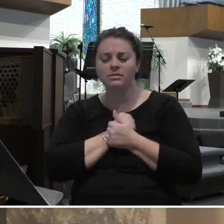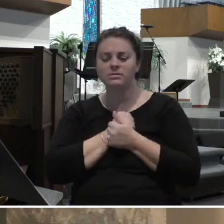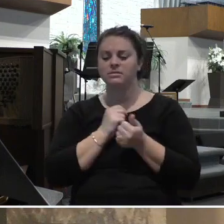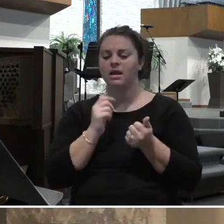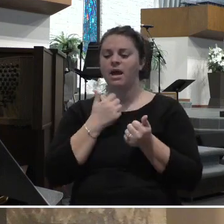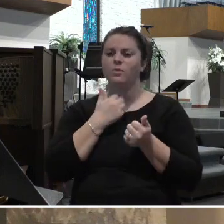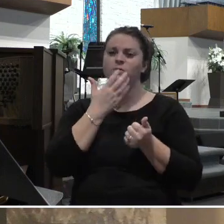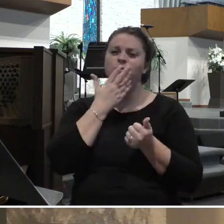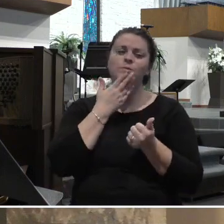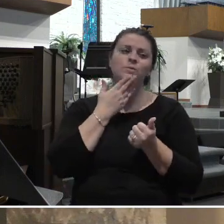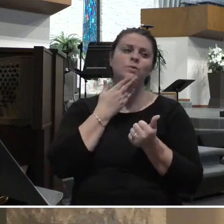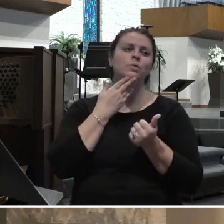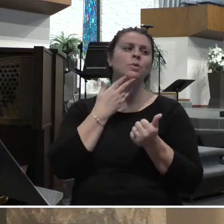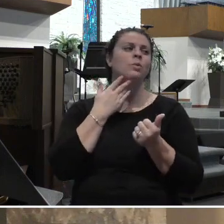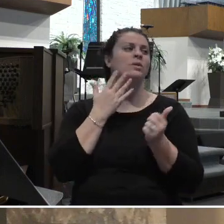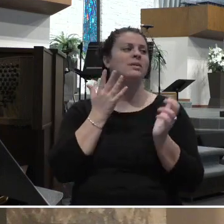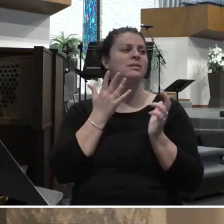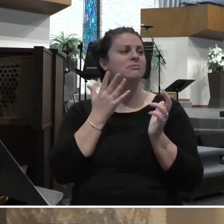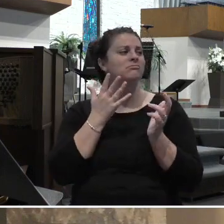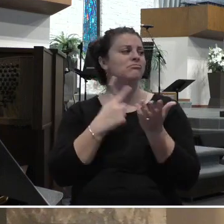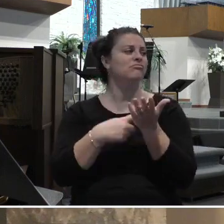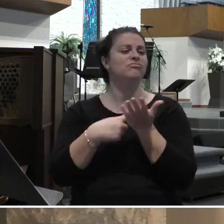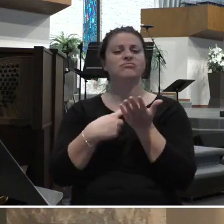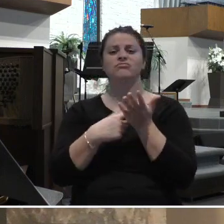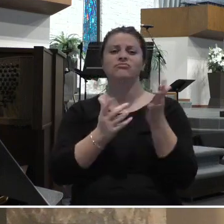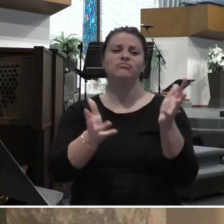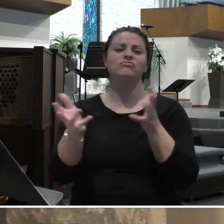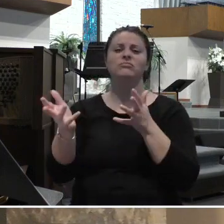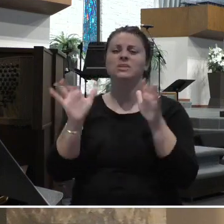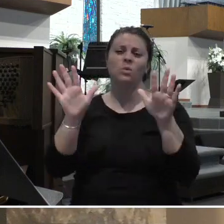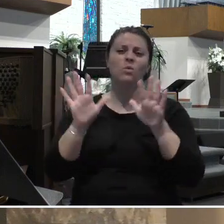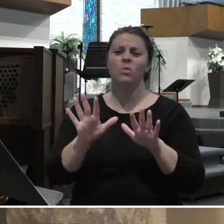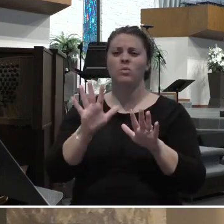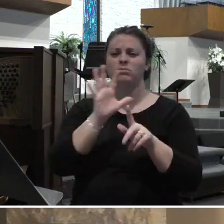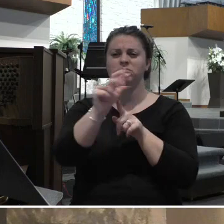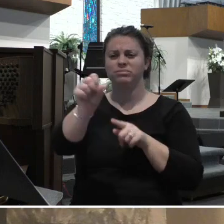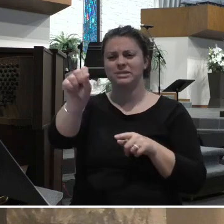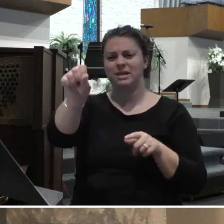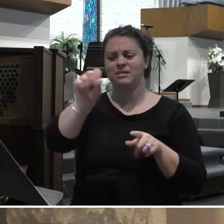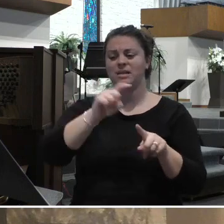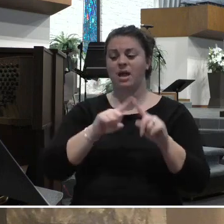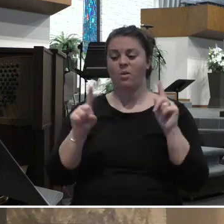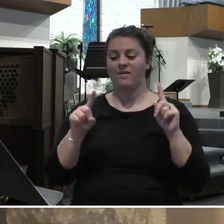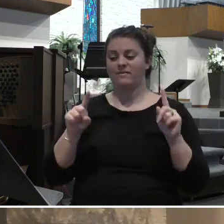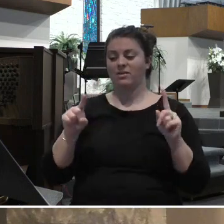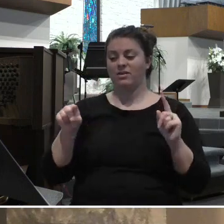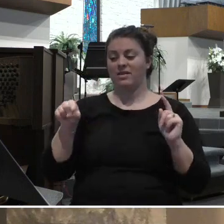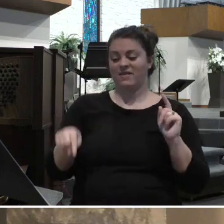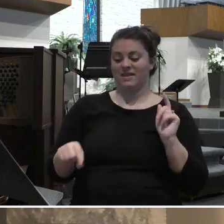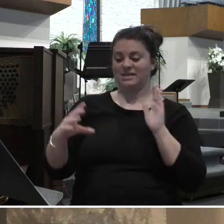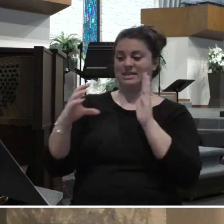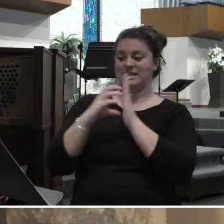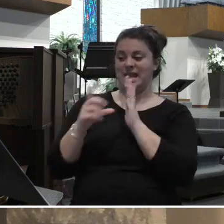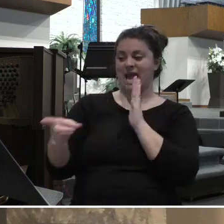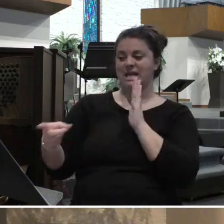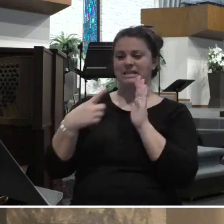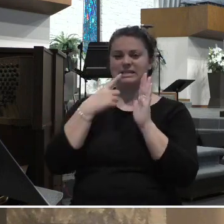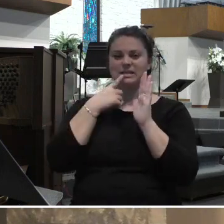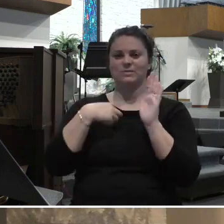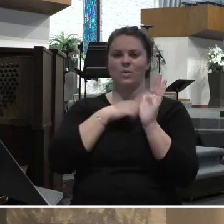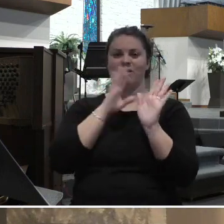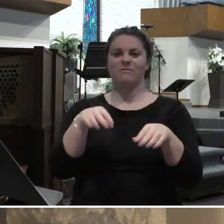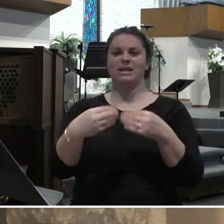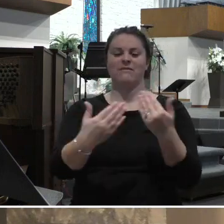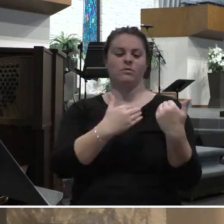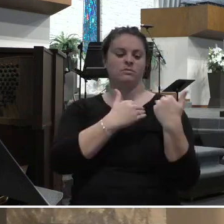sweet talk, it is so awesome and so wonderful. But this text says we have been given a responsibility to do something